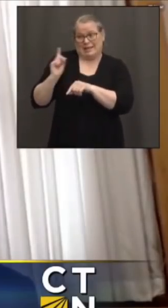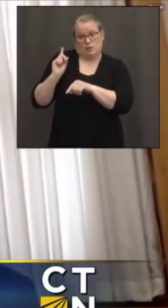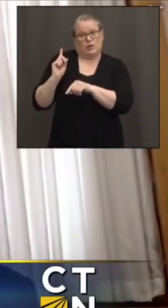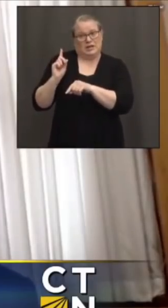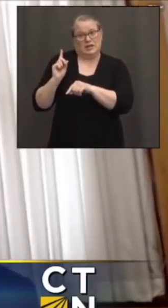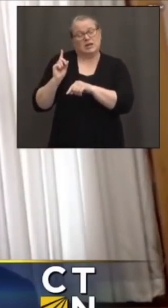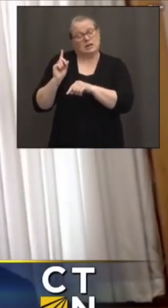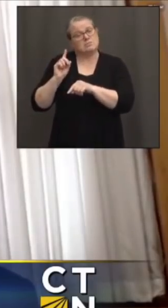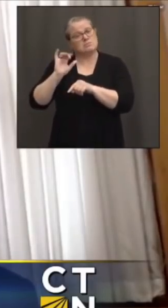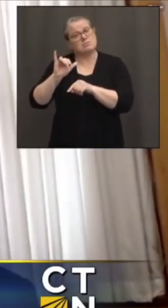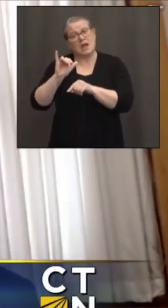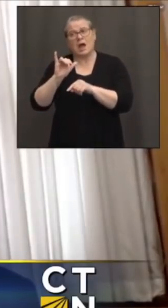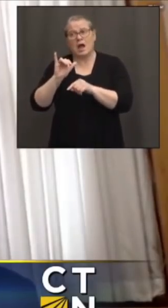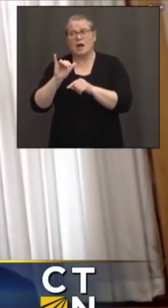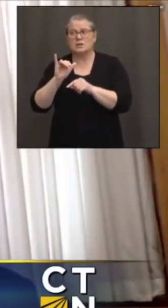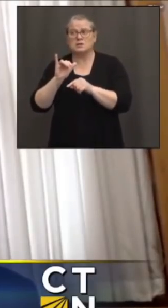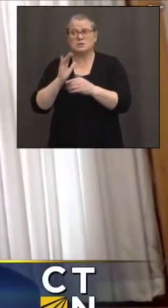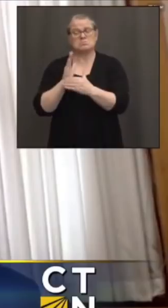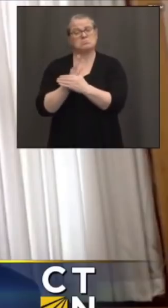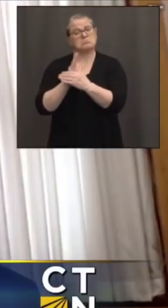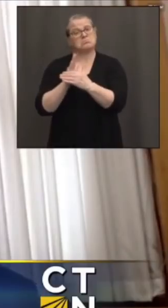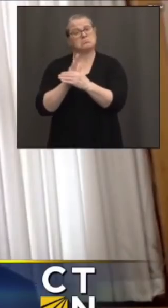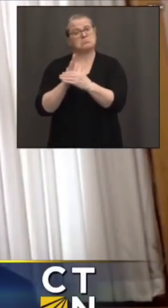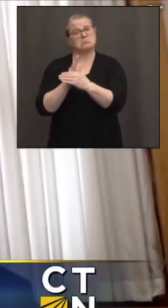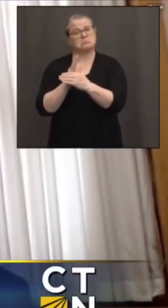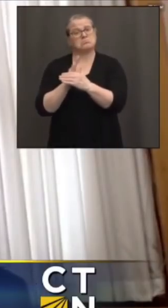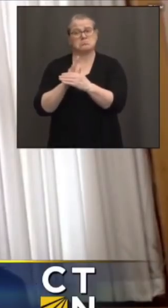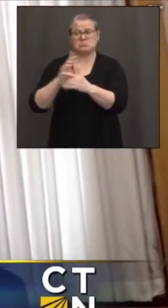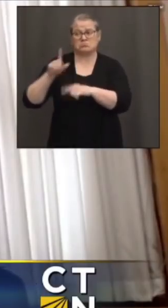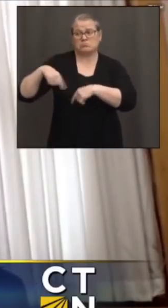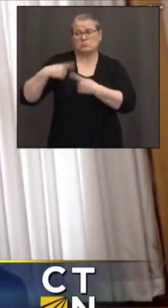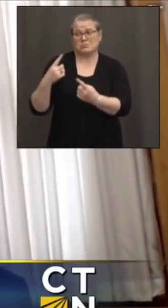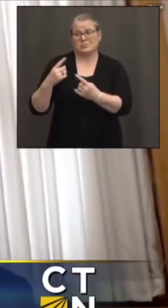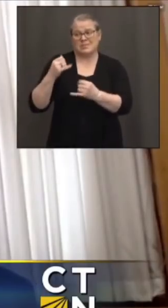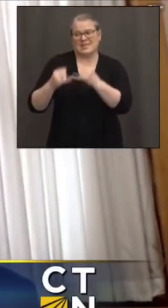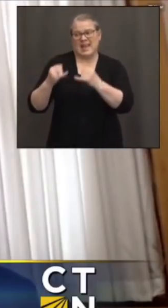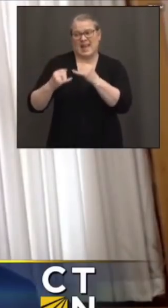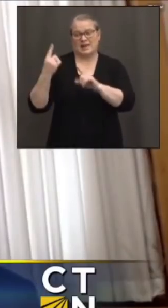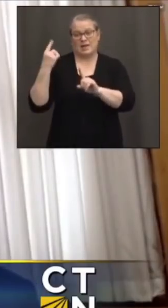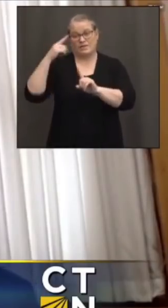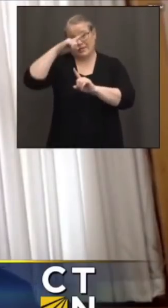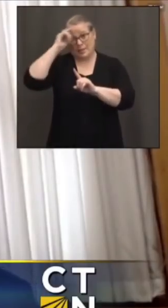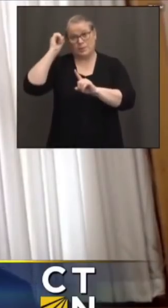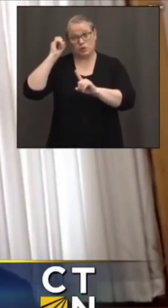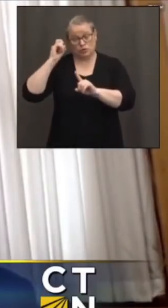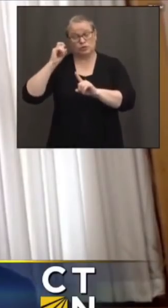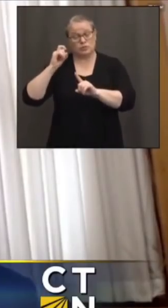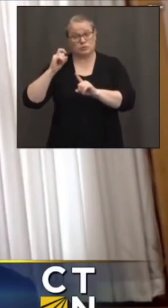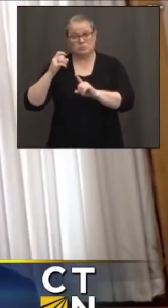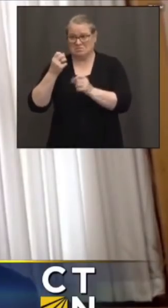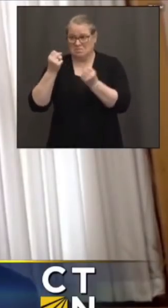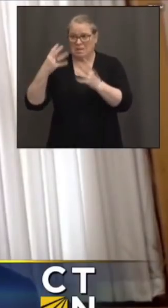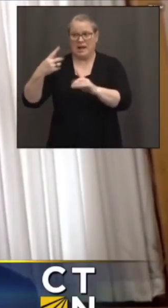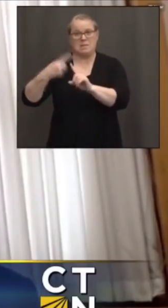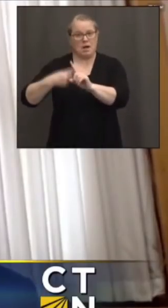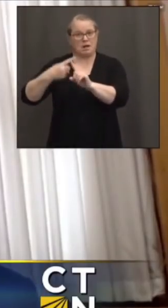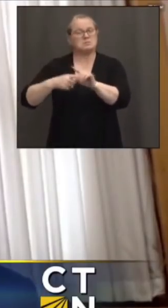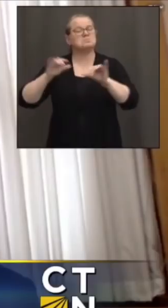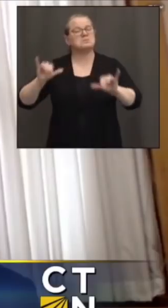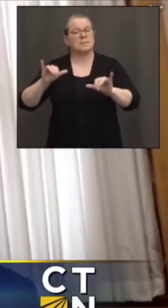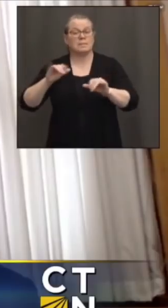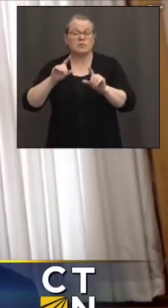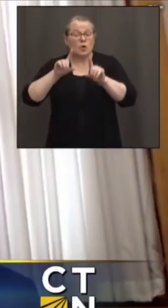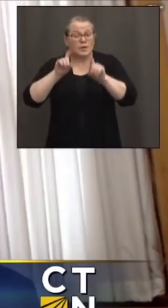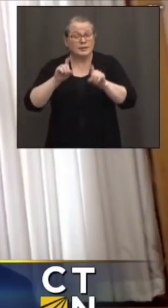midpoint of where we've been for the last, you know, really since the end of the end of the summer for months now. So the volumes have been pretty